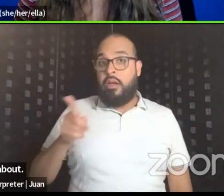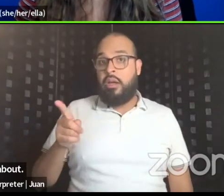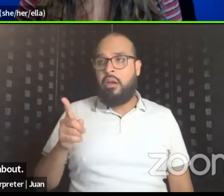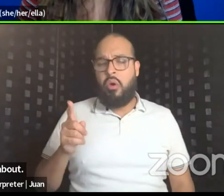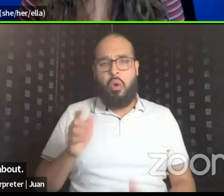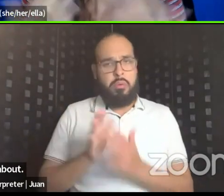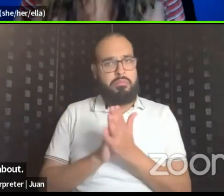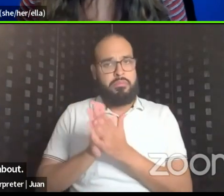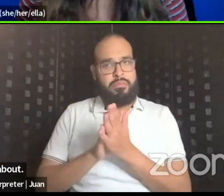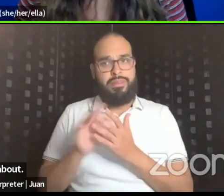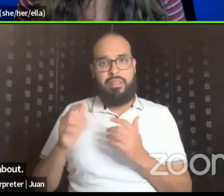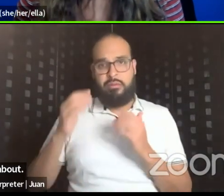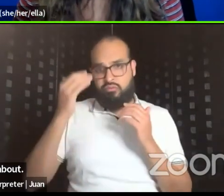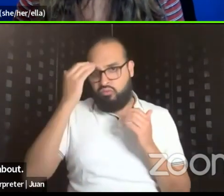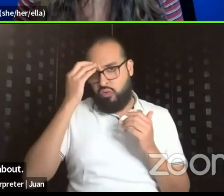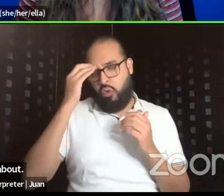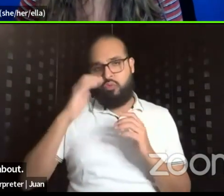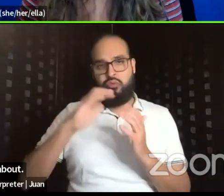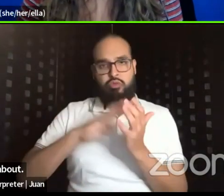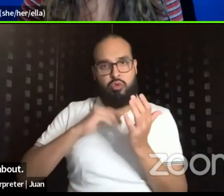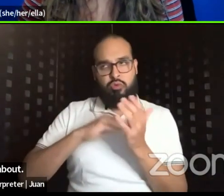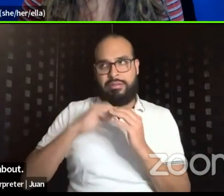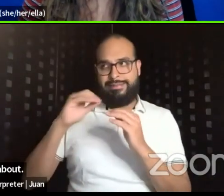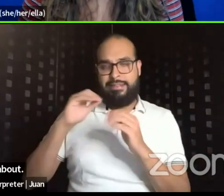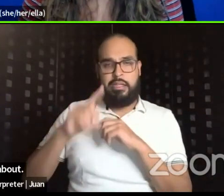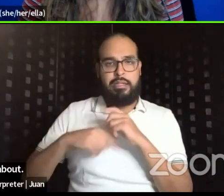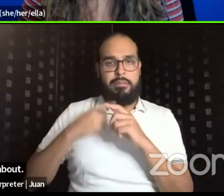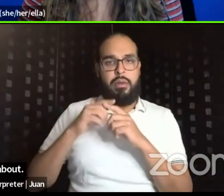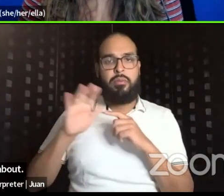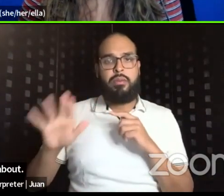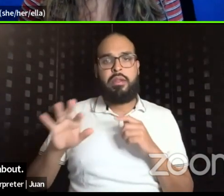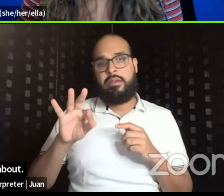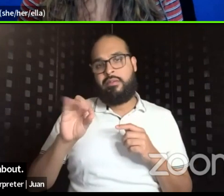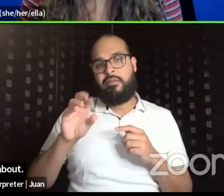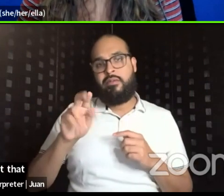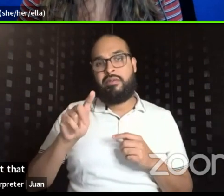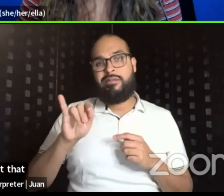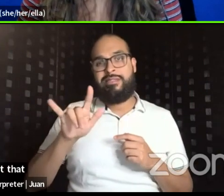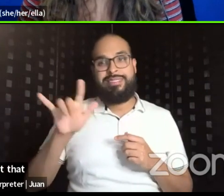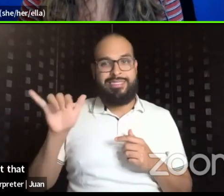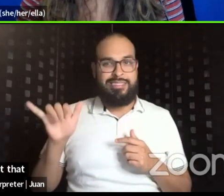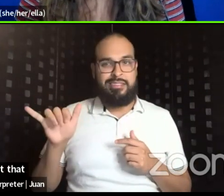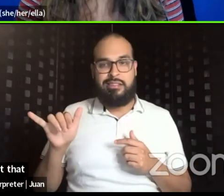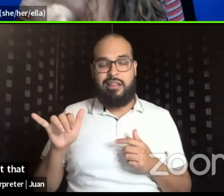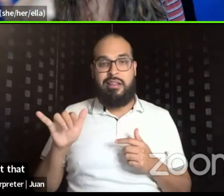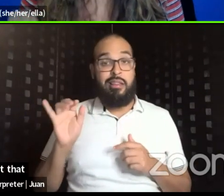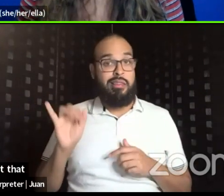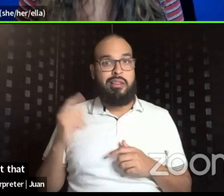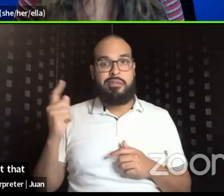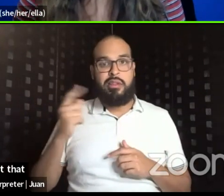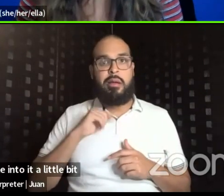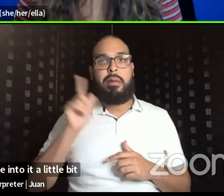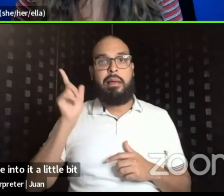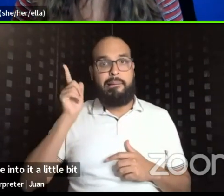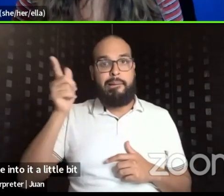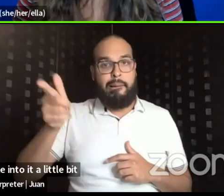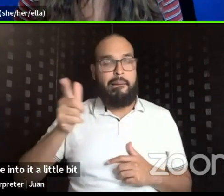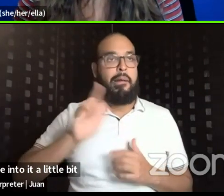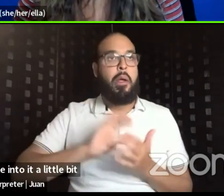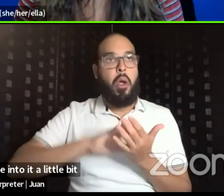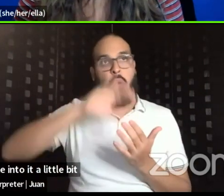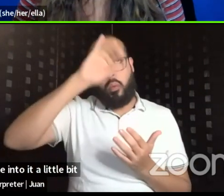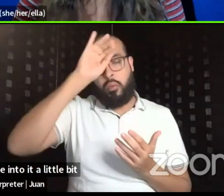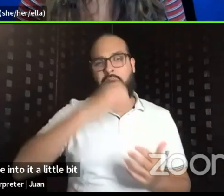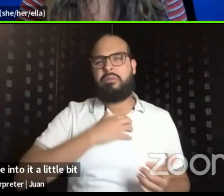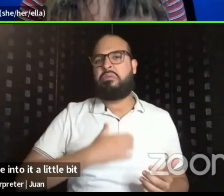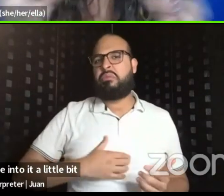educated about their fertility because it was something that, um, that I came into it a little bit later on in life. And I wish I would have